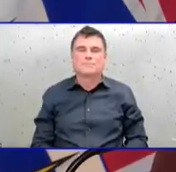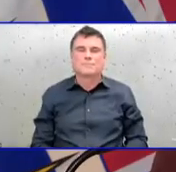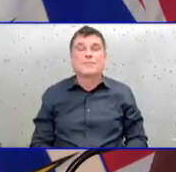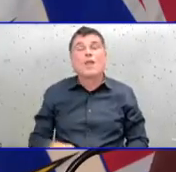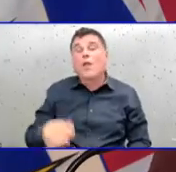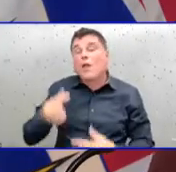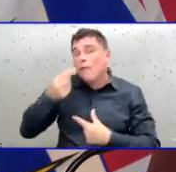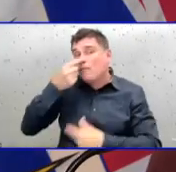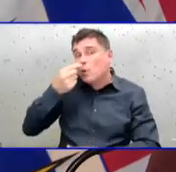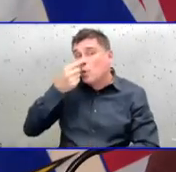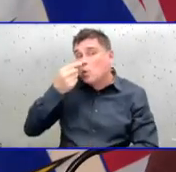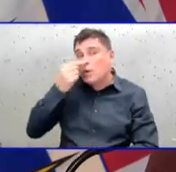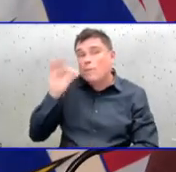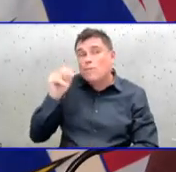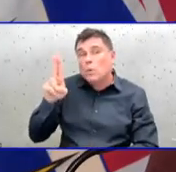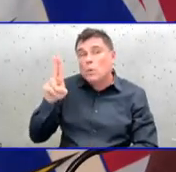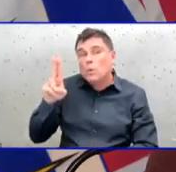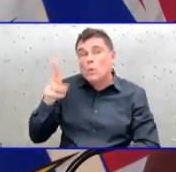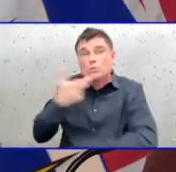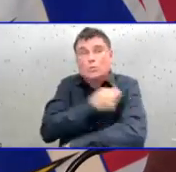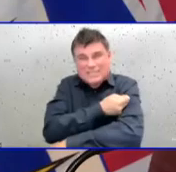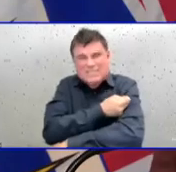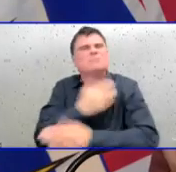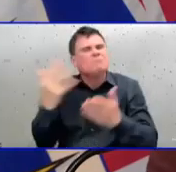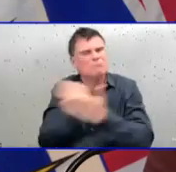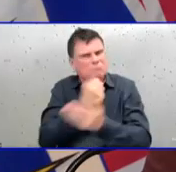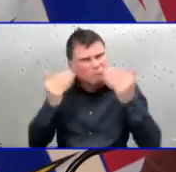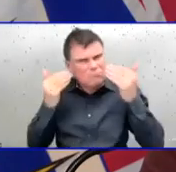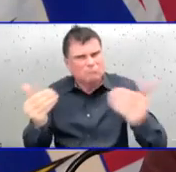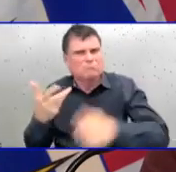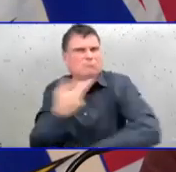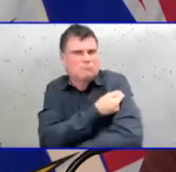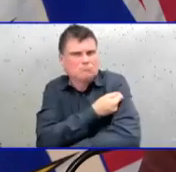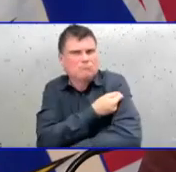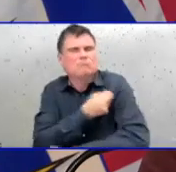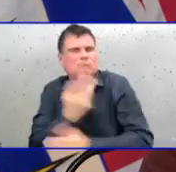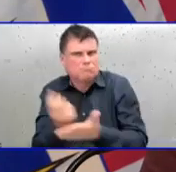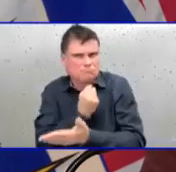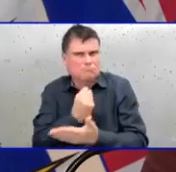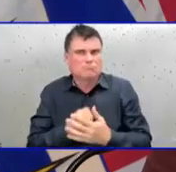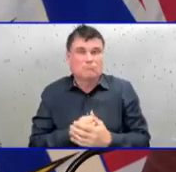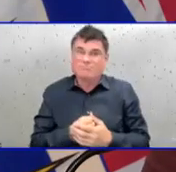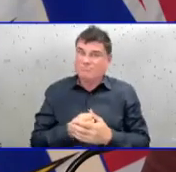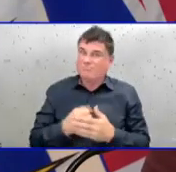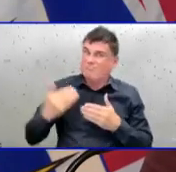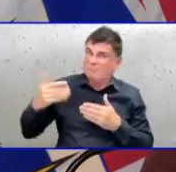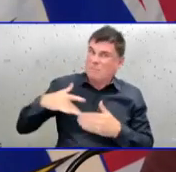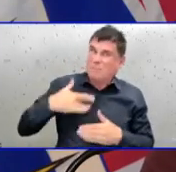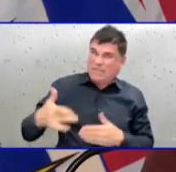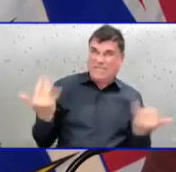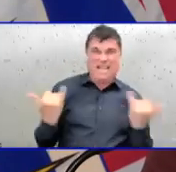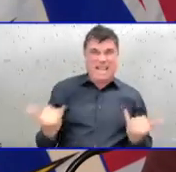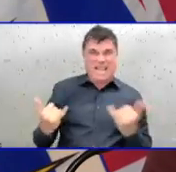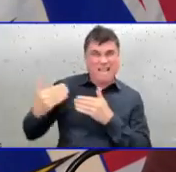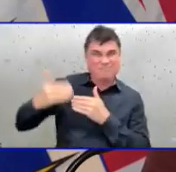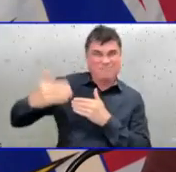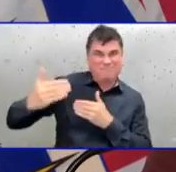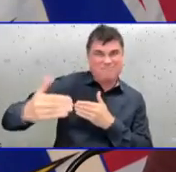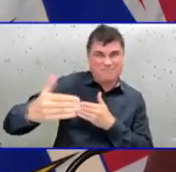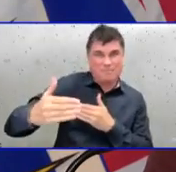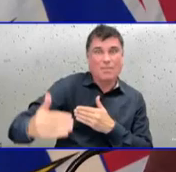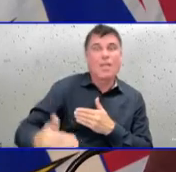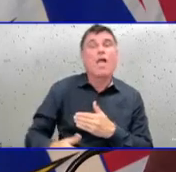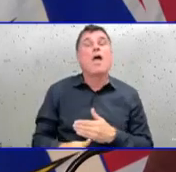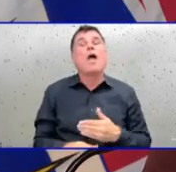out, but we've started to see some transmission. Register your younger children and get them vaccinated. When we have vaccine available